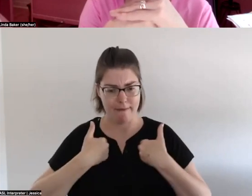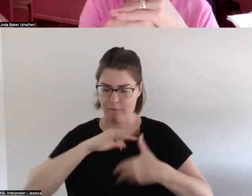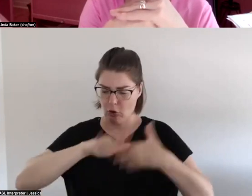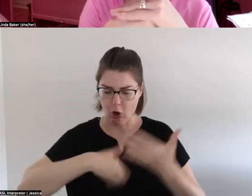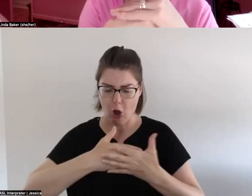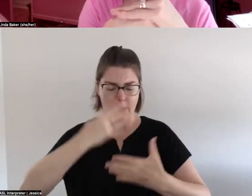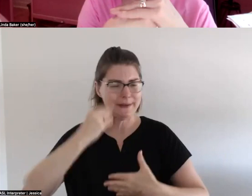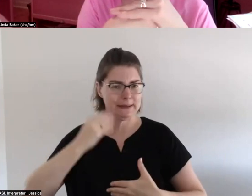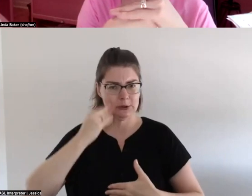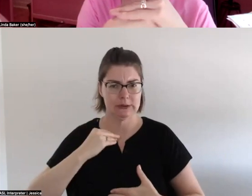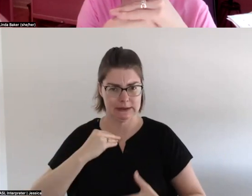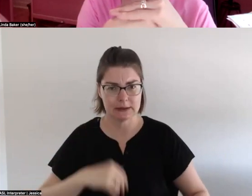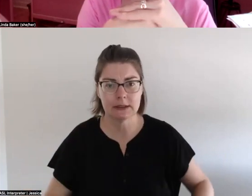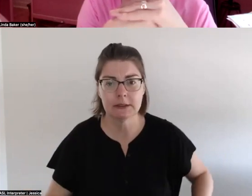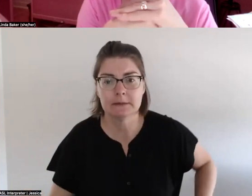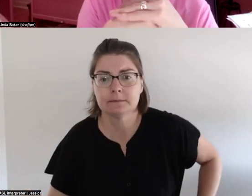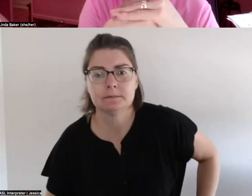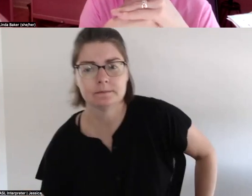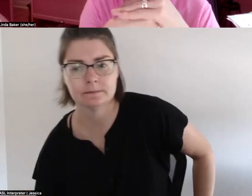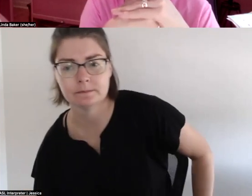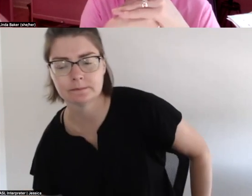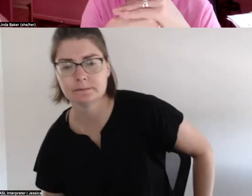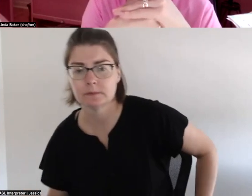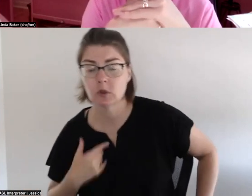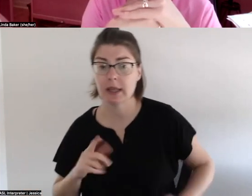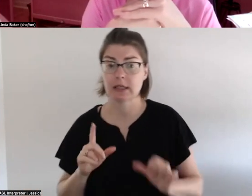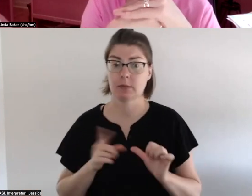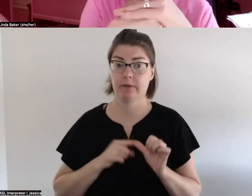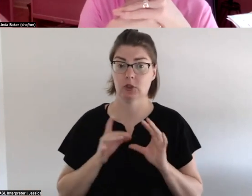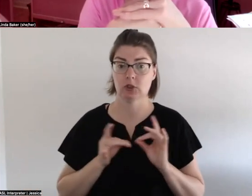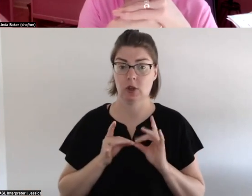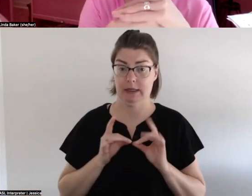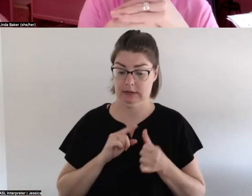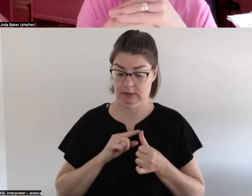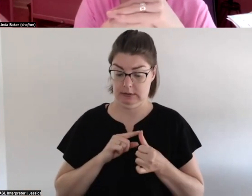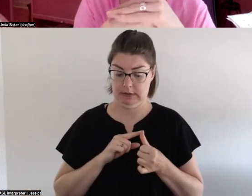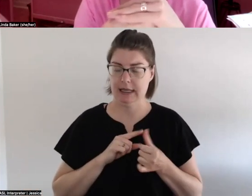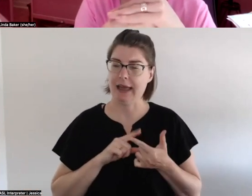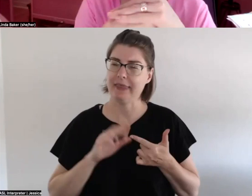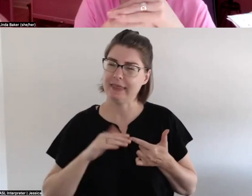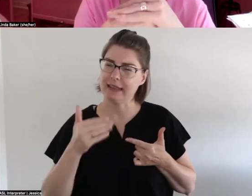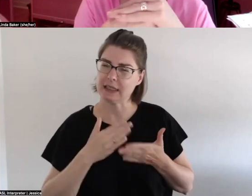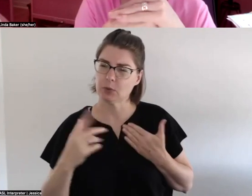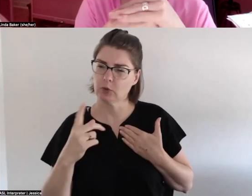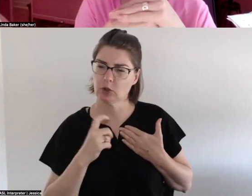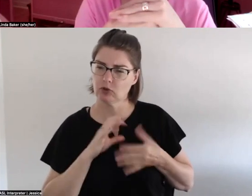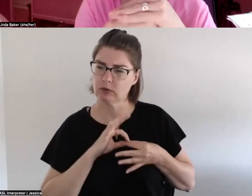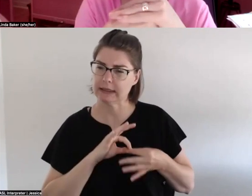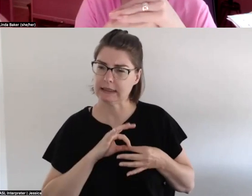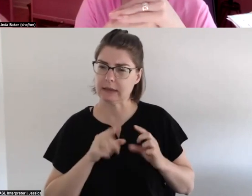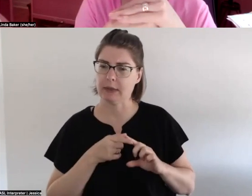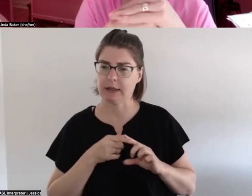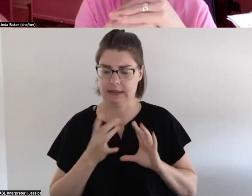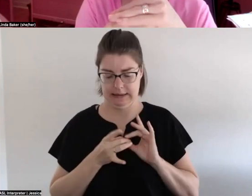so i want to say that first and then address the next part of the question which is about